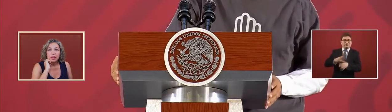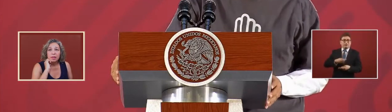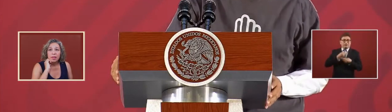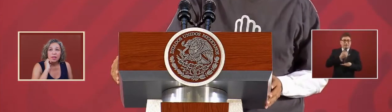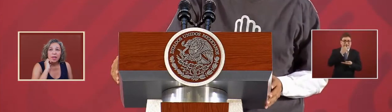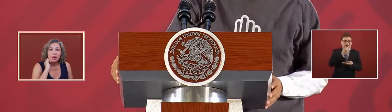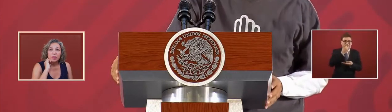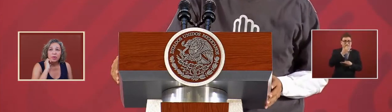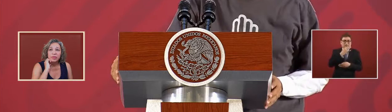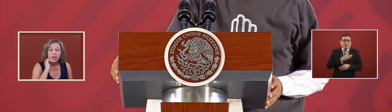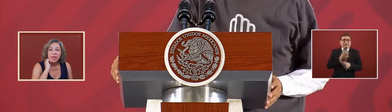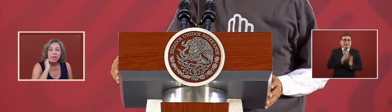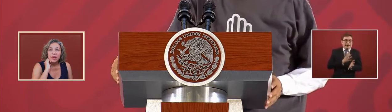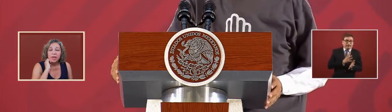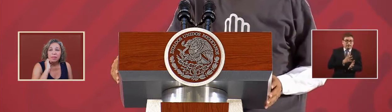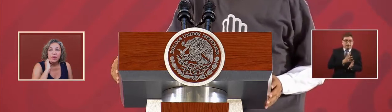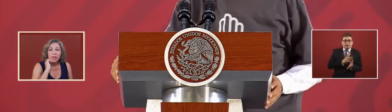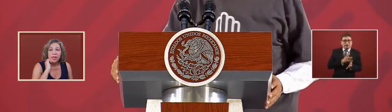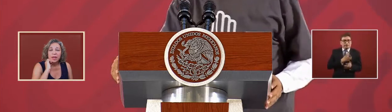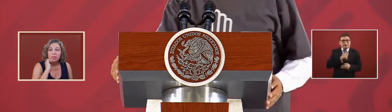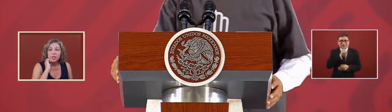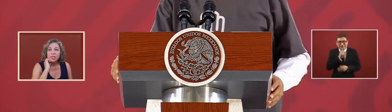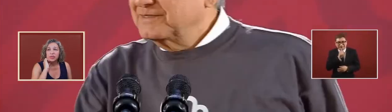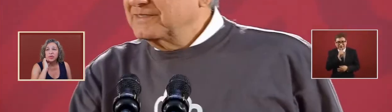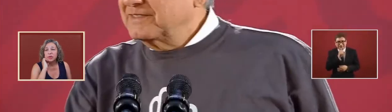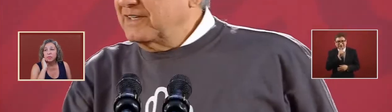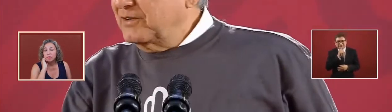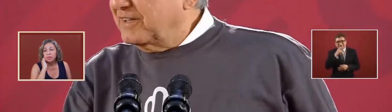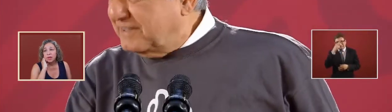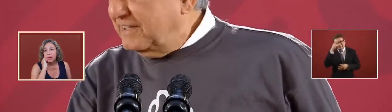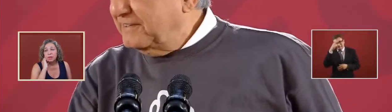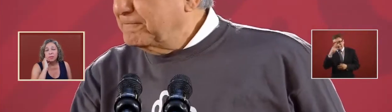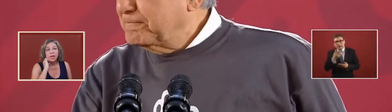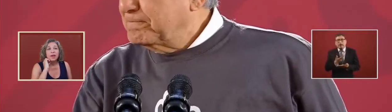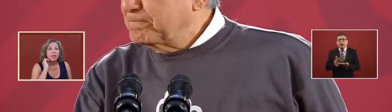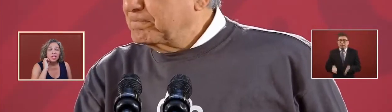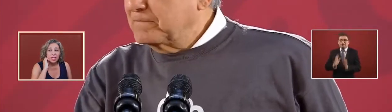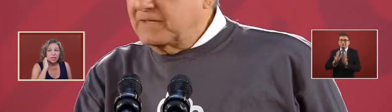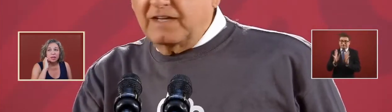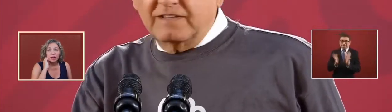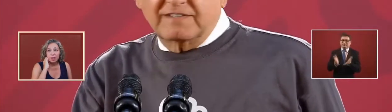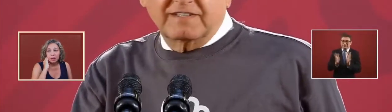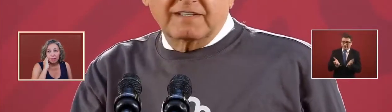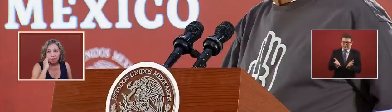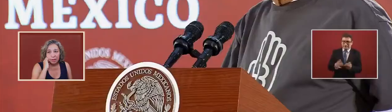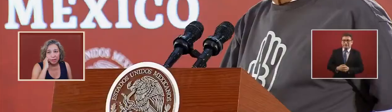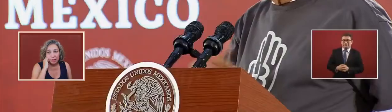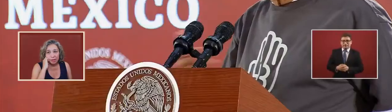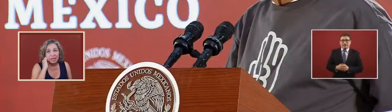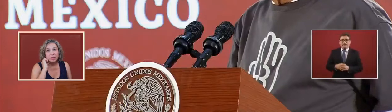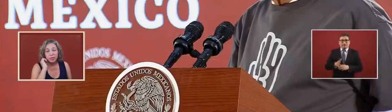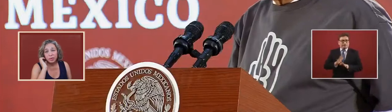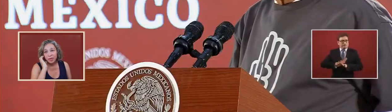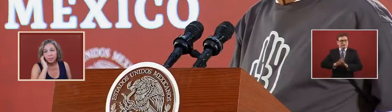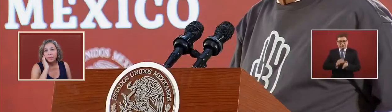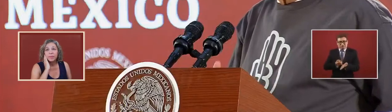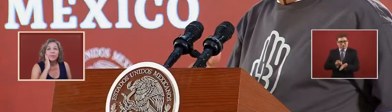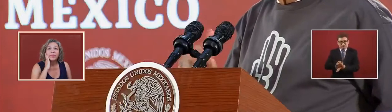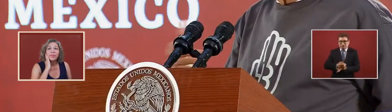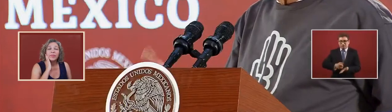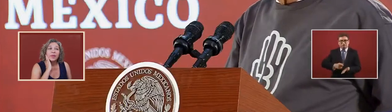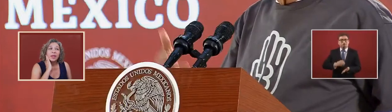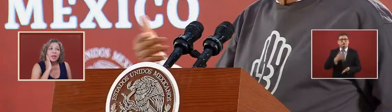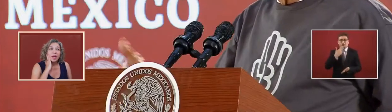they had approved it but then it wasn't true but now they did they did approve them